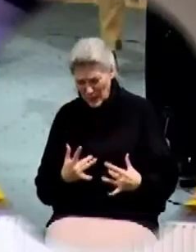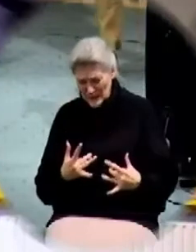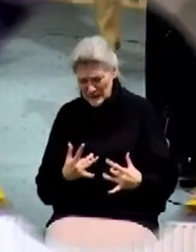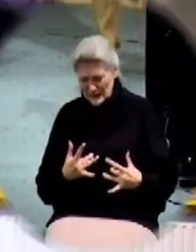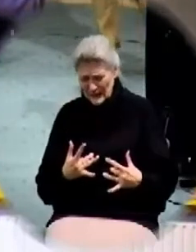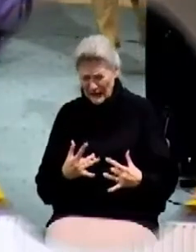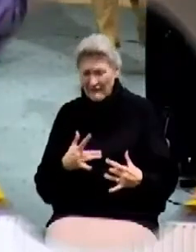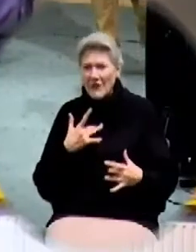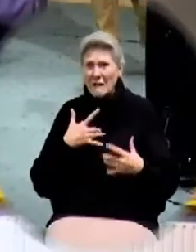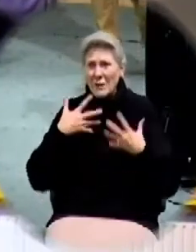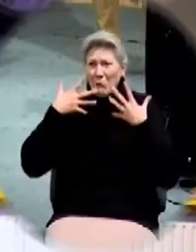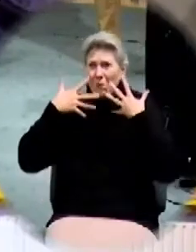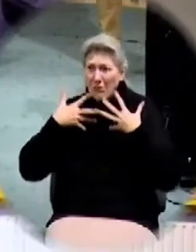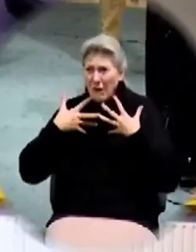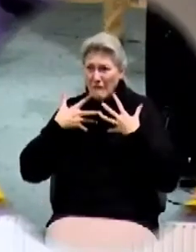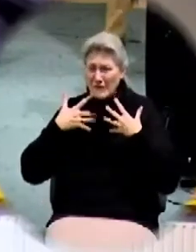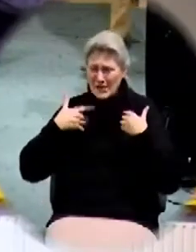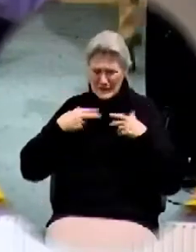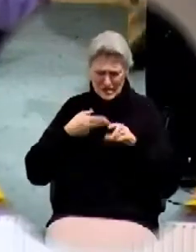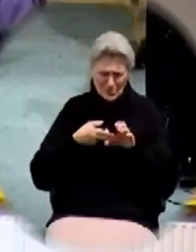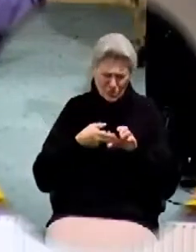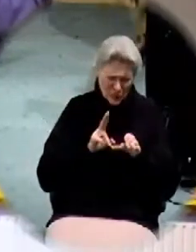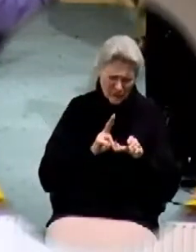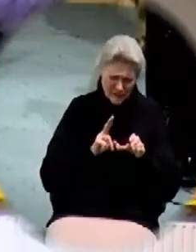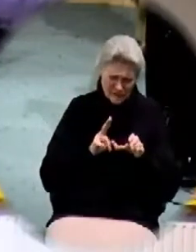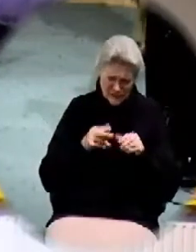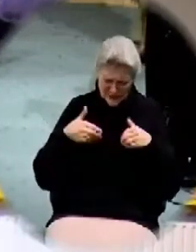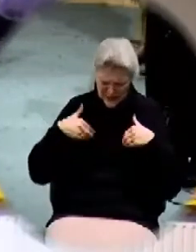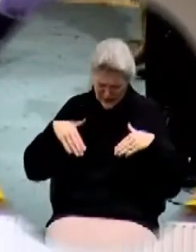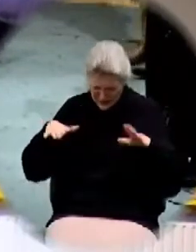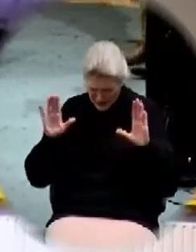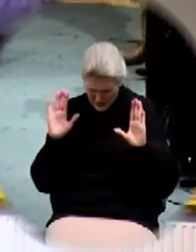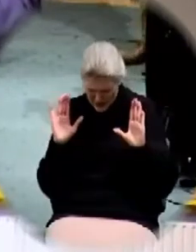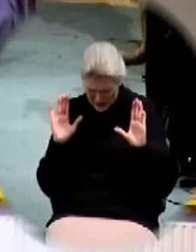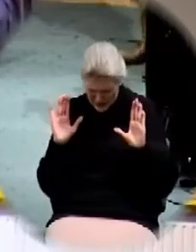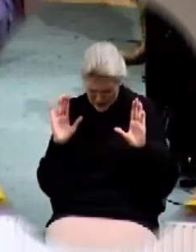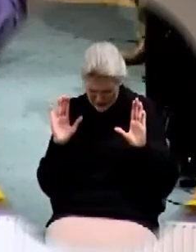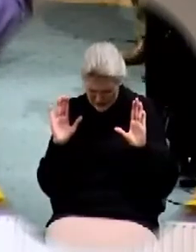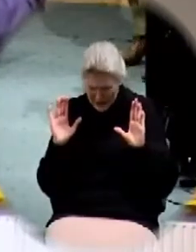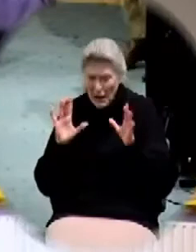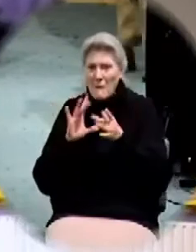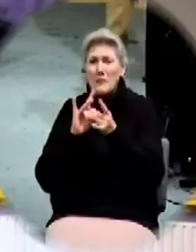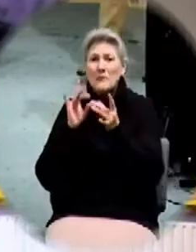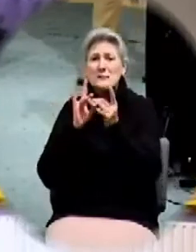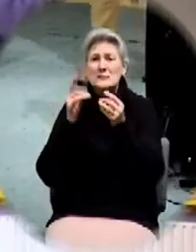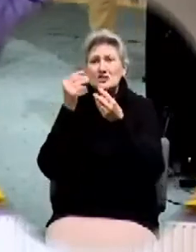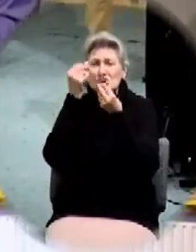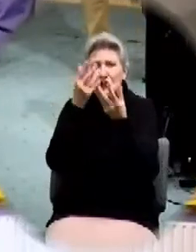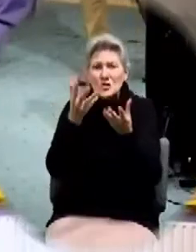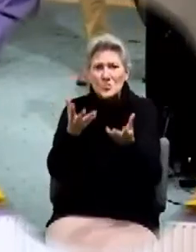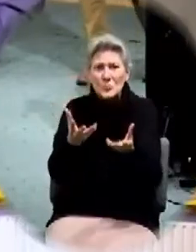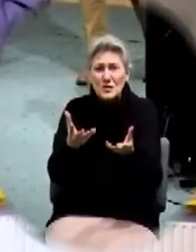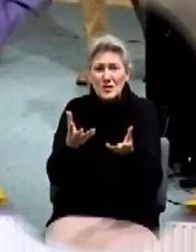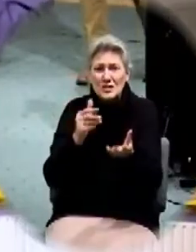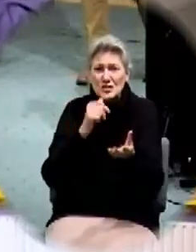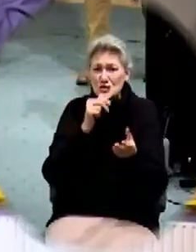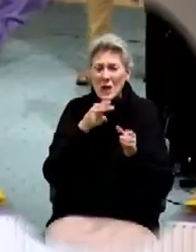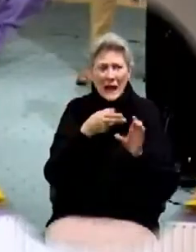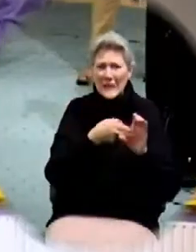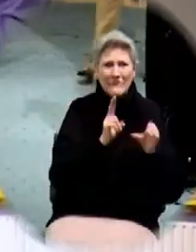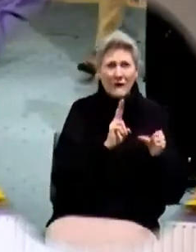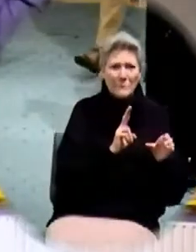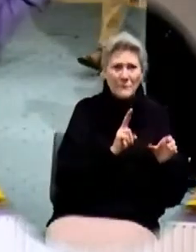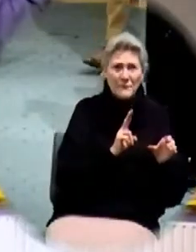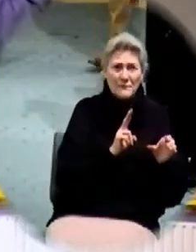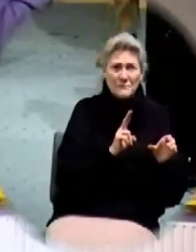if you feel like you need to give up and give in my message to you today is don't because